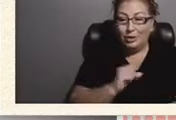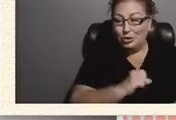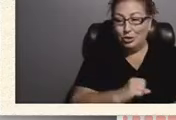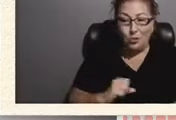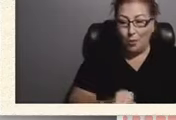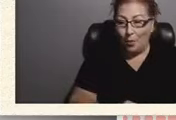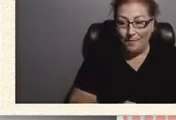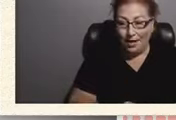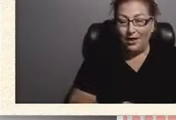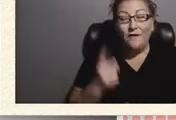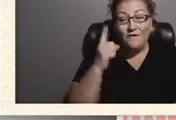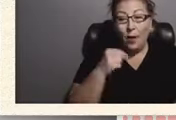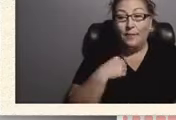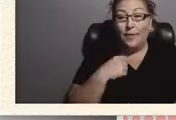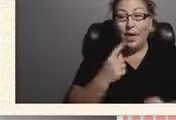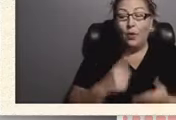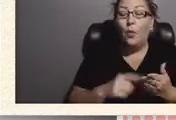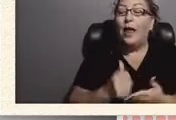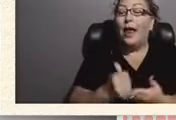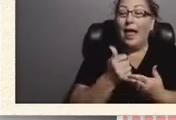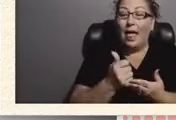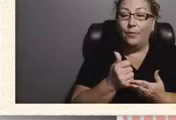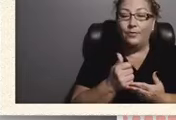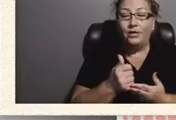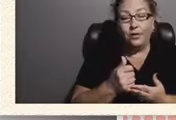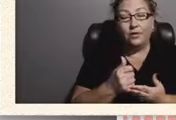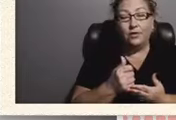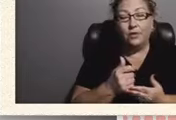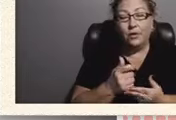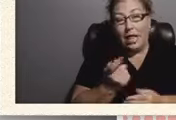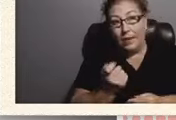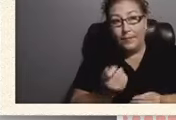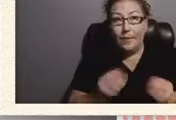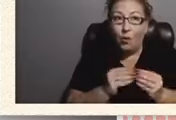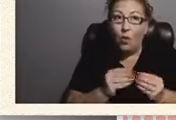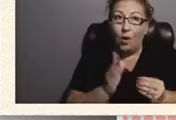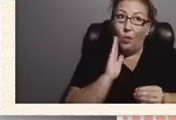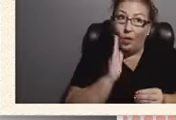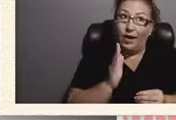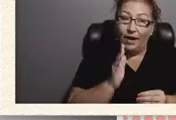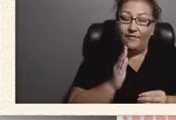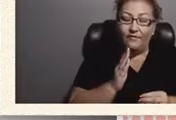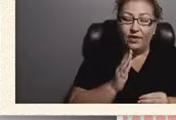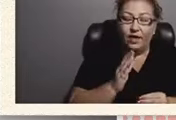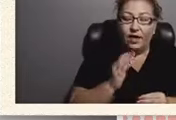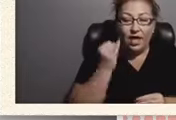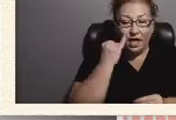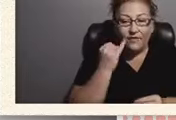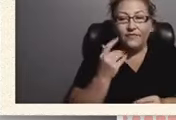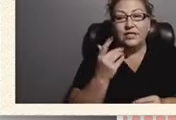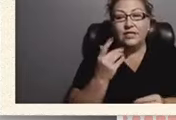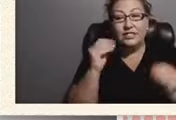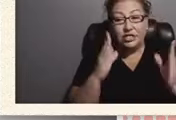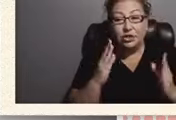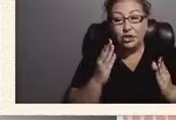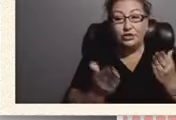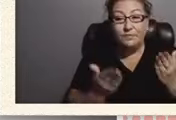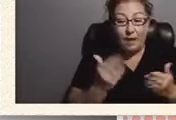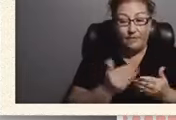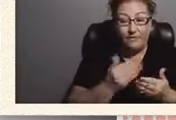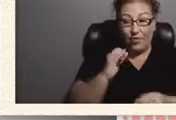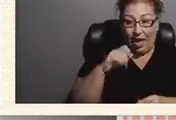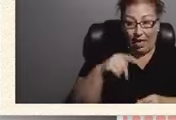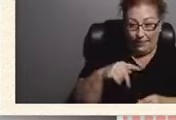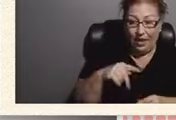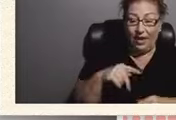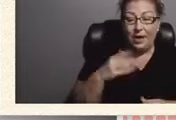helped if what would have helped a little bit more if the teachers maybe before the iep might have might have gotten